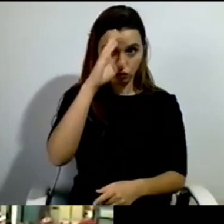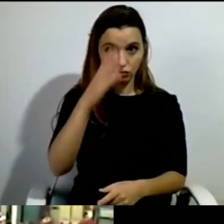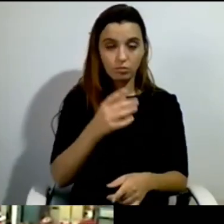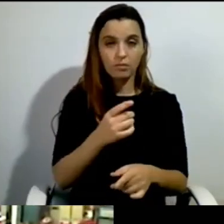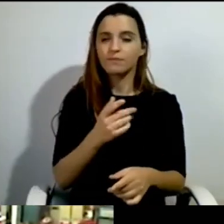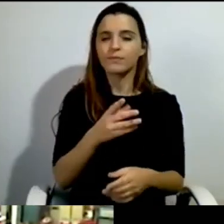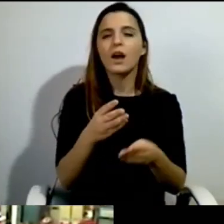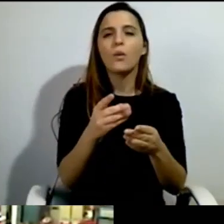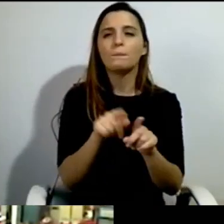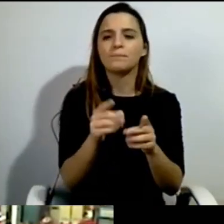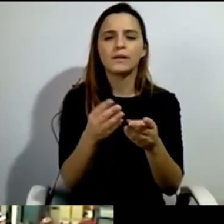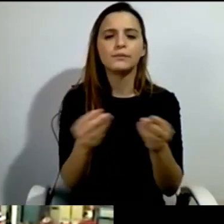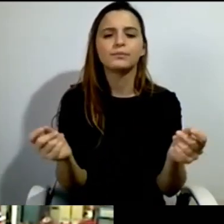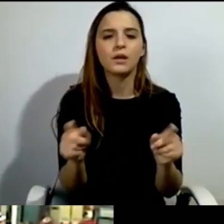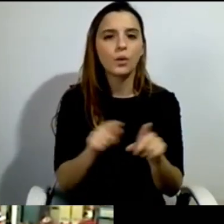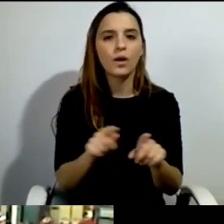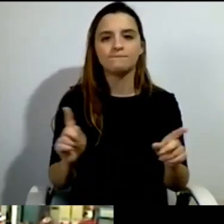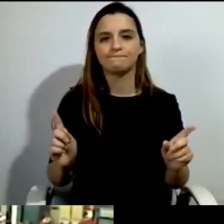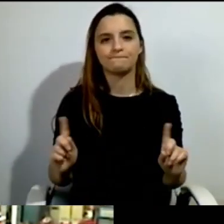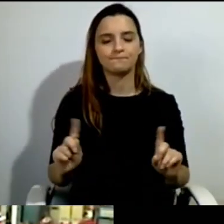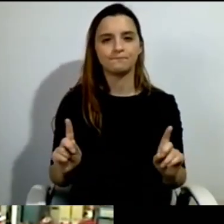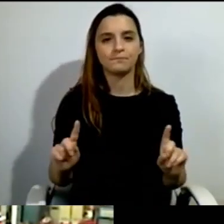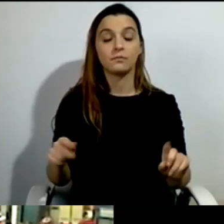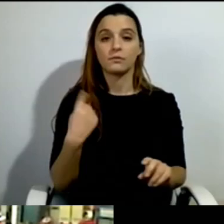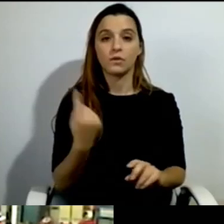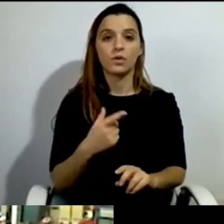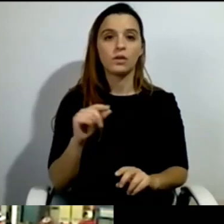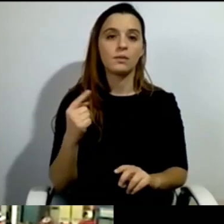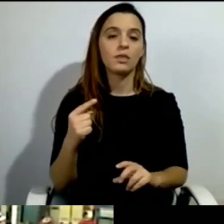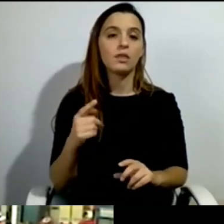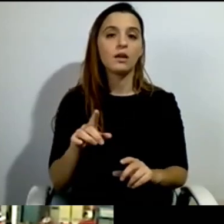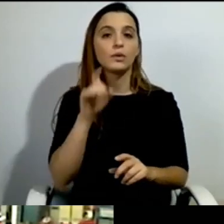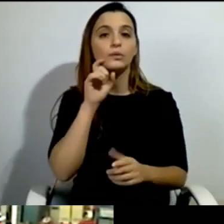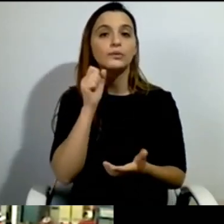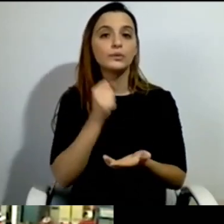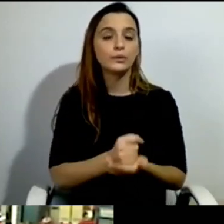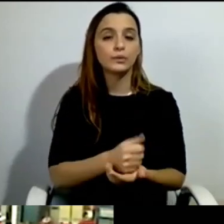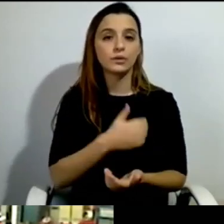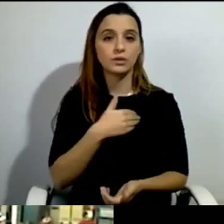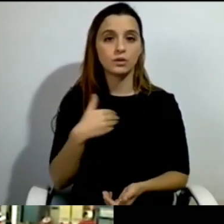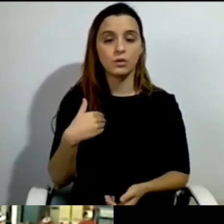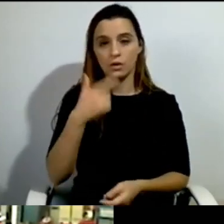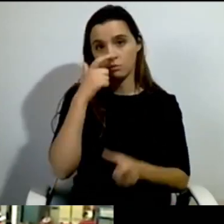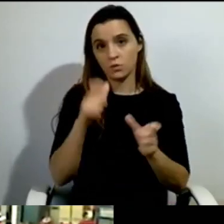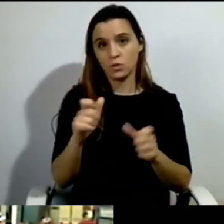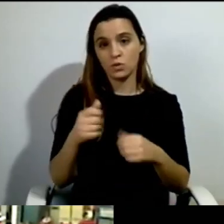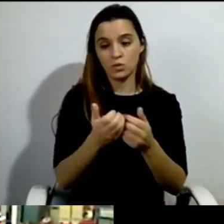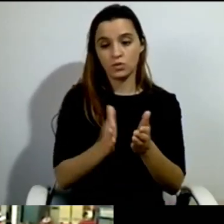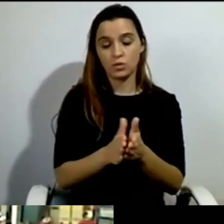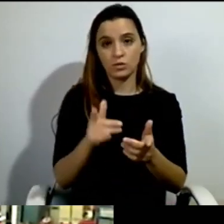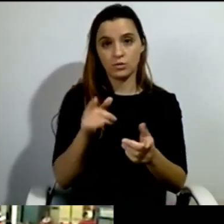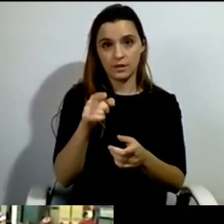national insurance, a health insurance, that everybody has to be health insured in Switzerland. By, usually